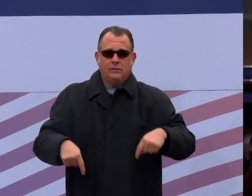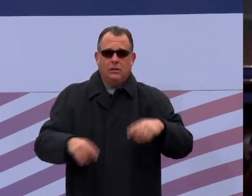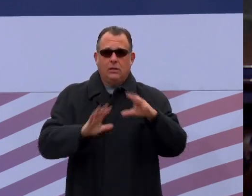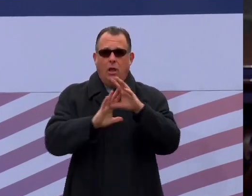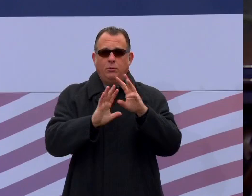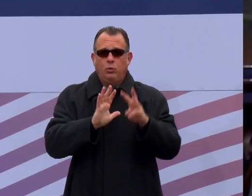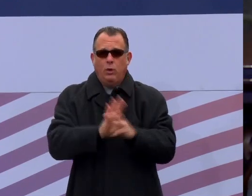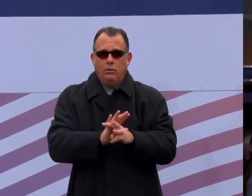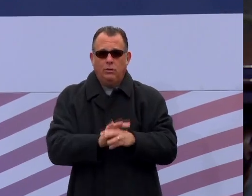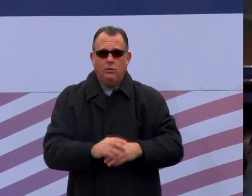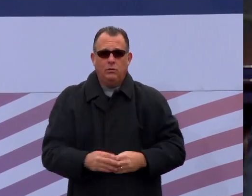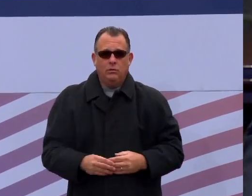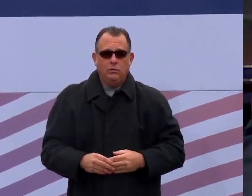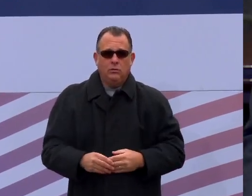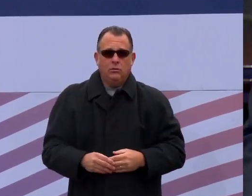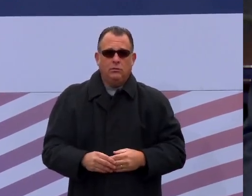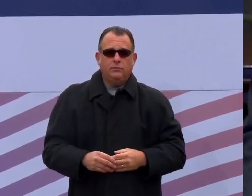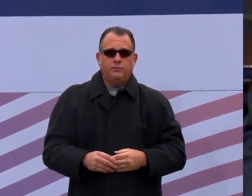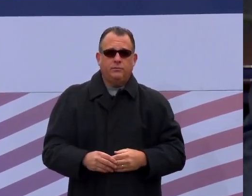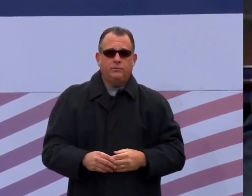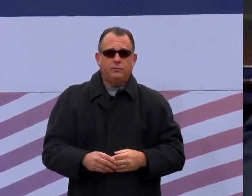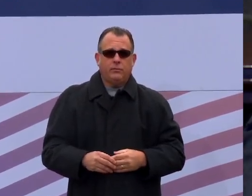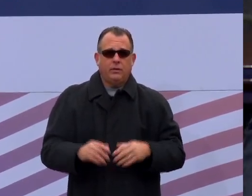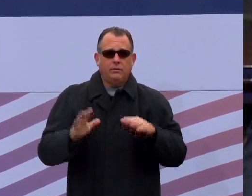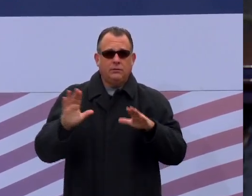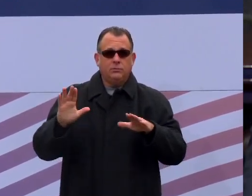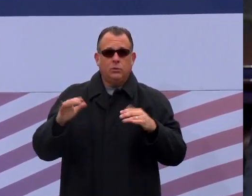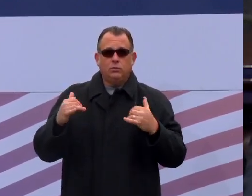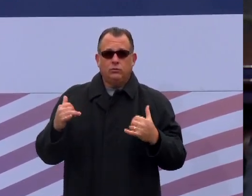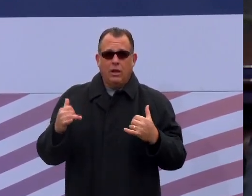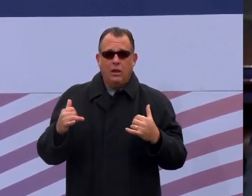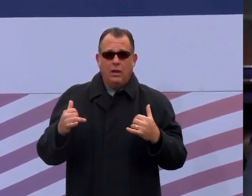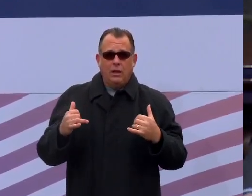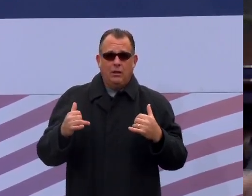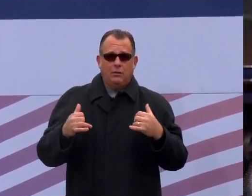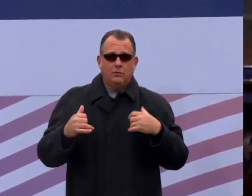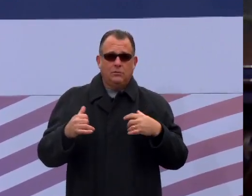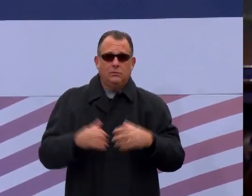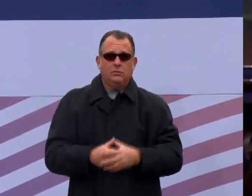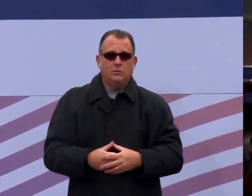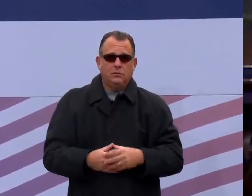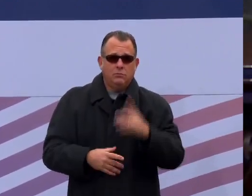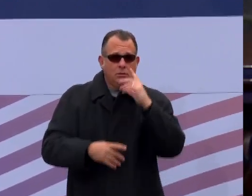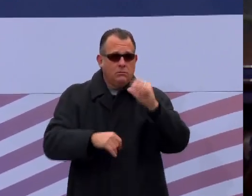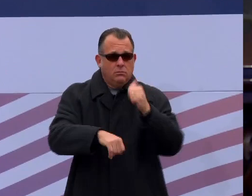we have here on two set hands and affixed our seal the day and the year written above.